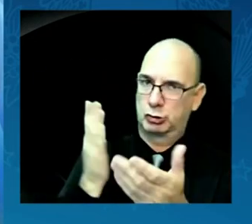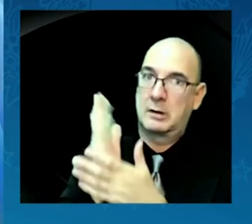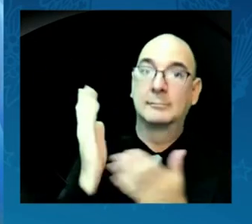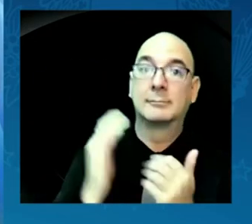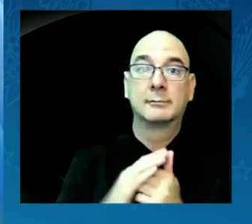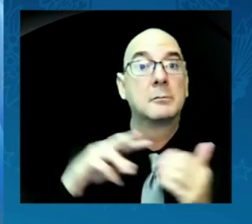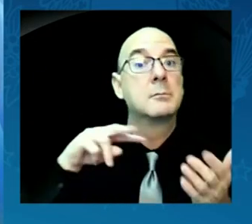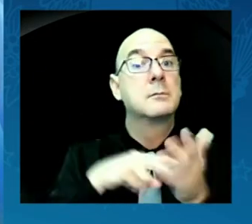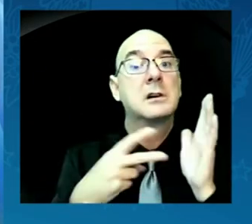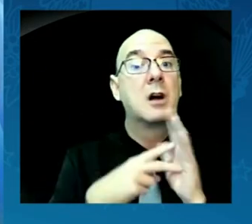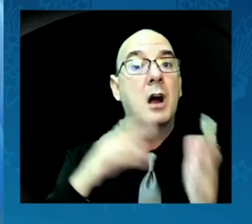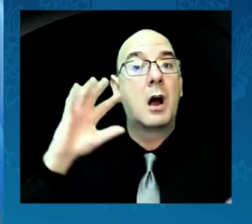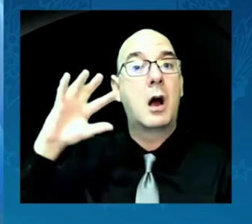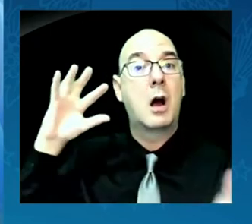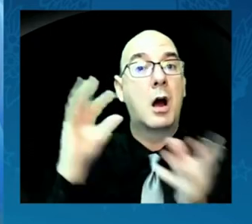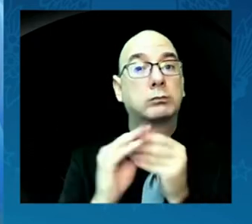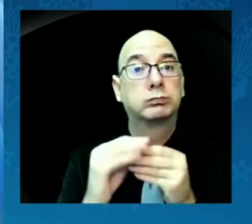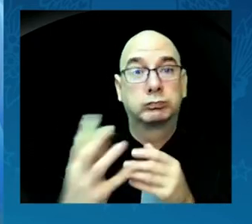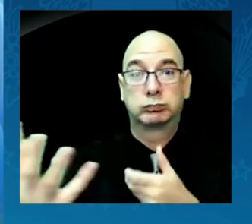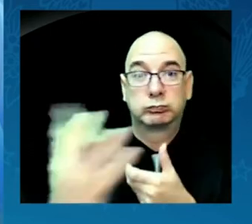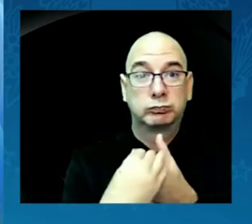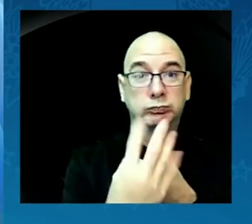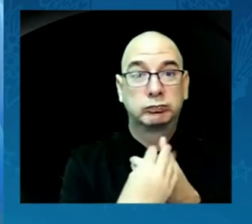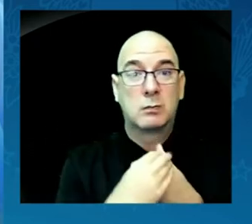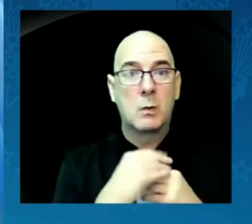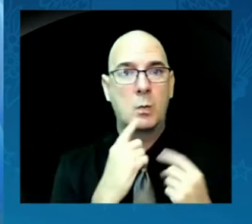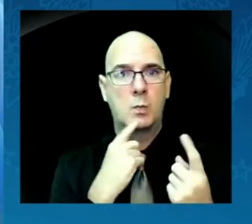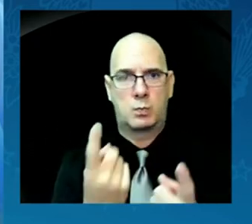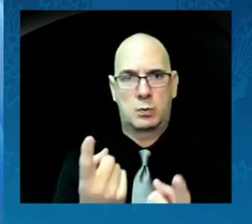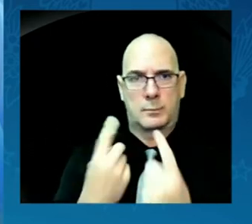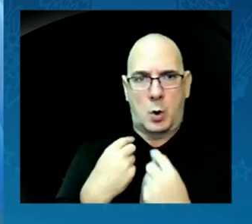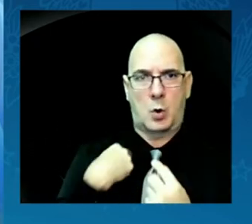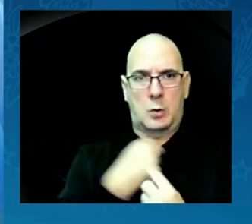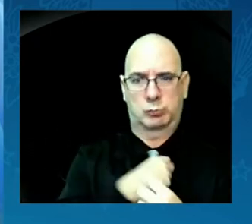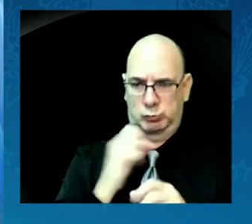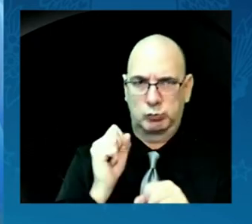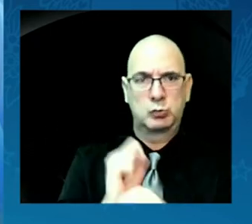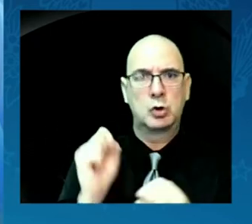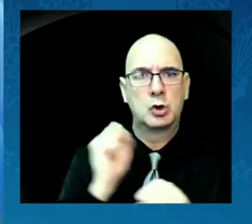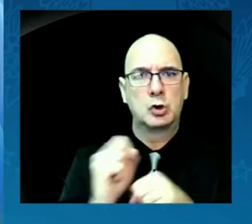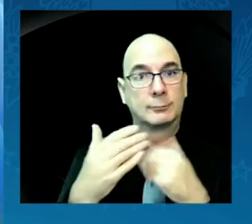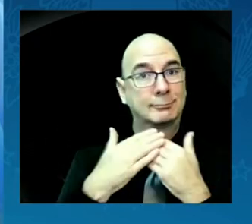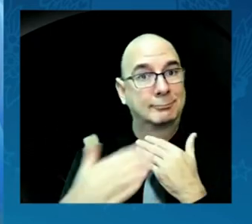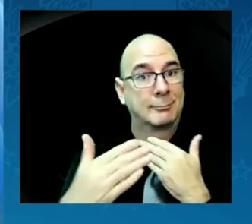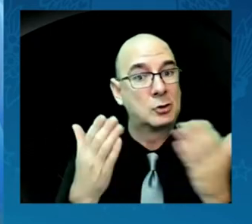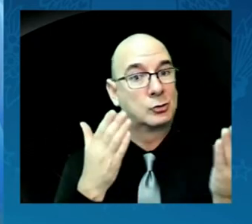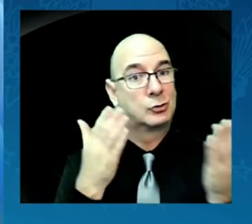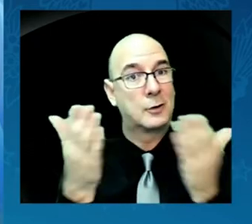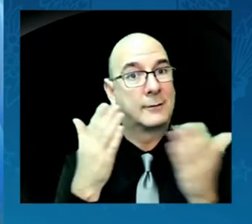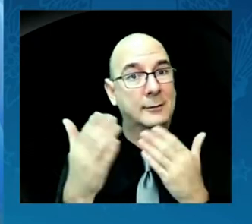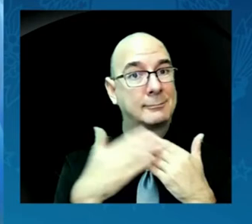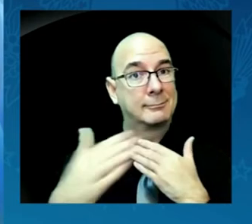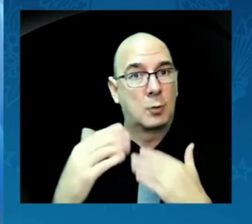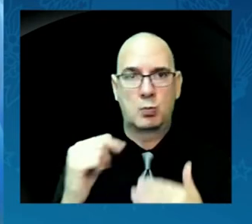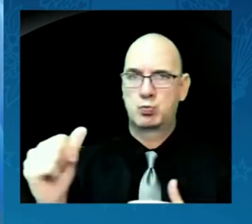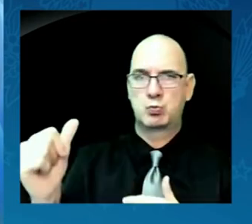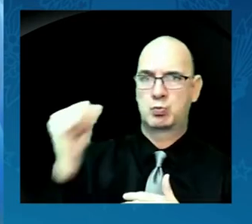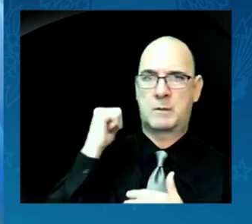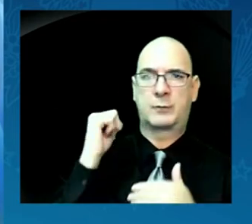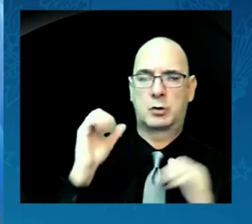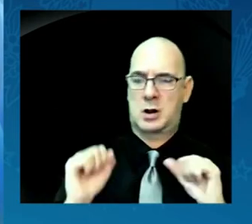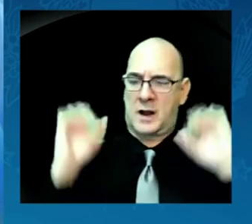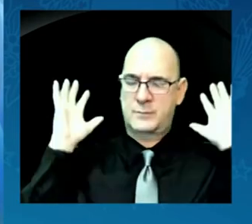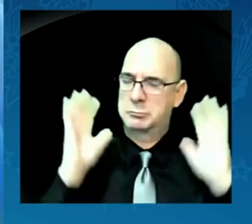work moving forward. No matter what, we will not give up. We will not give in.